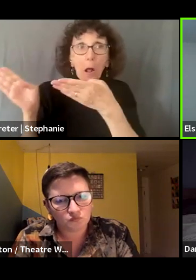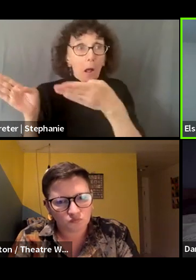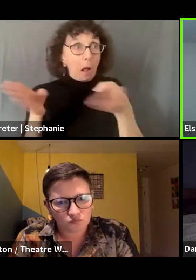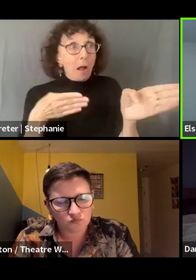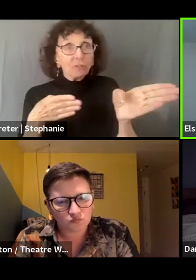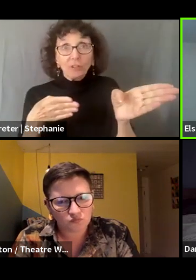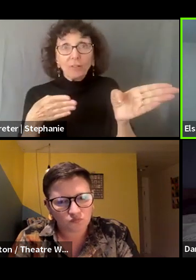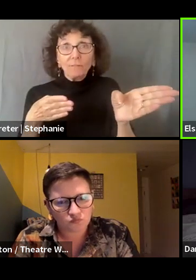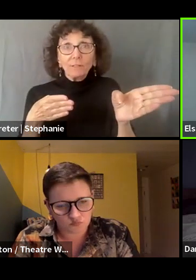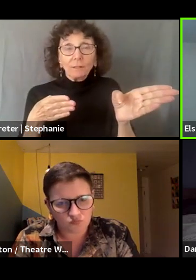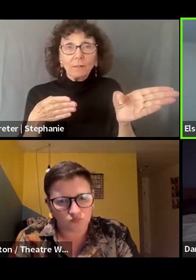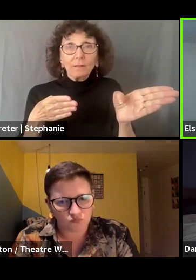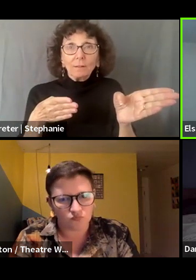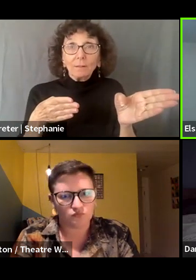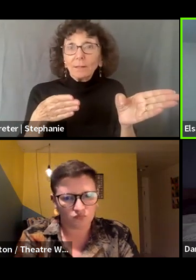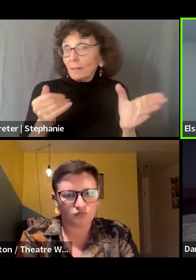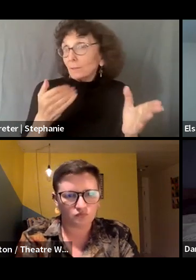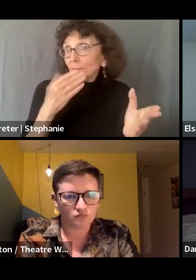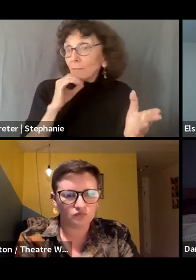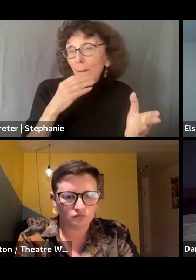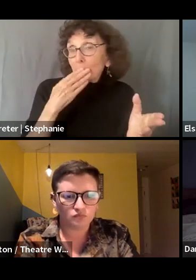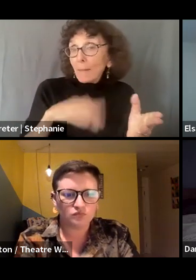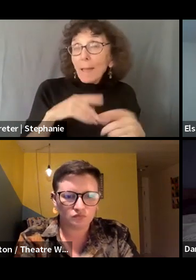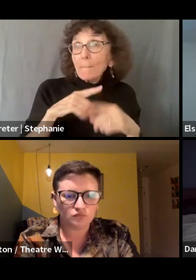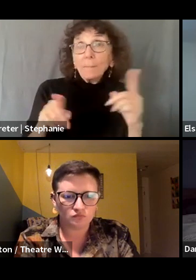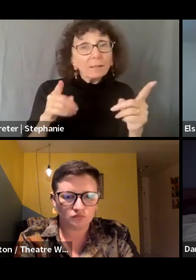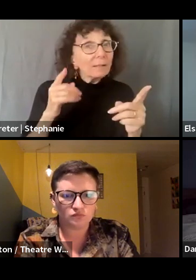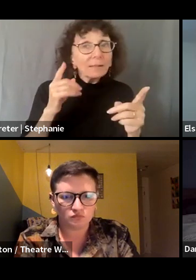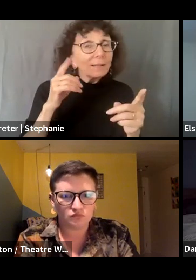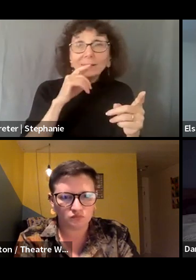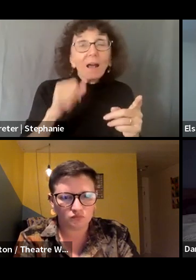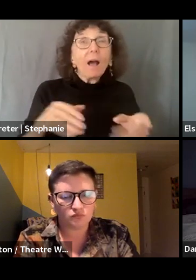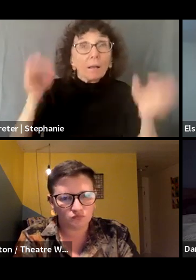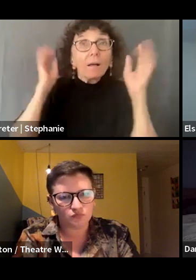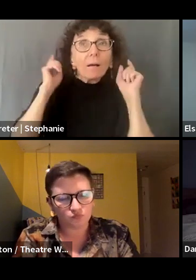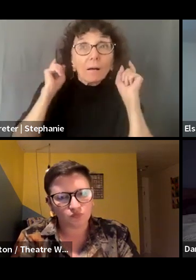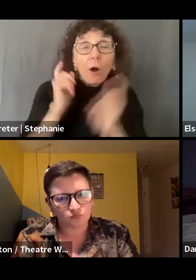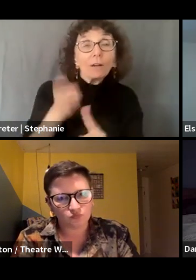a choice. Yeah. Yeah, I mean, it's not.